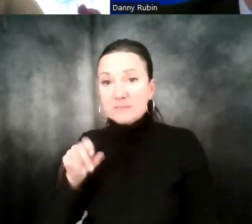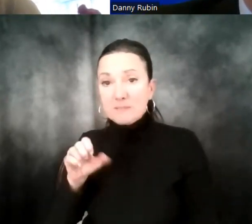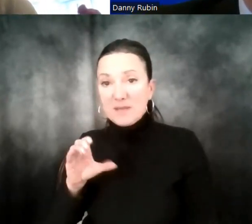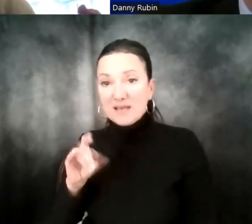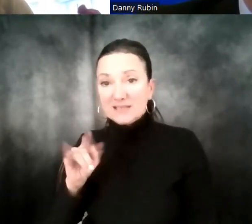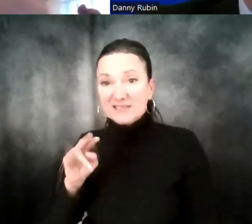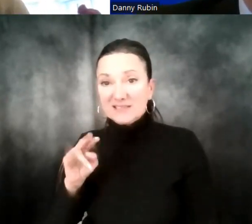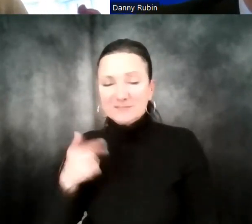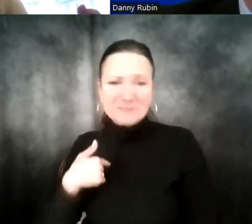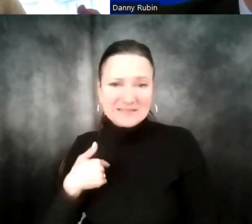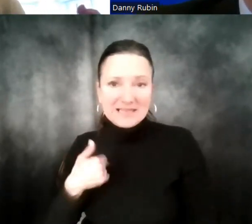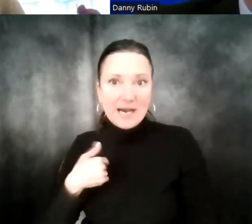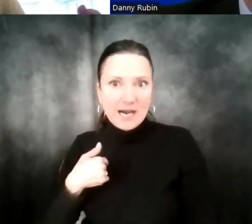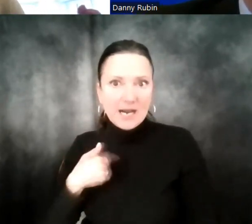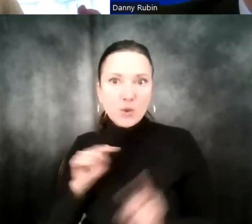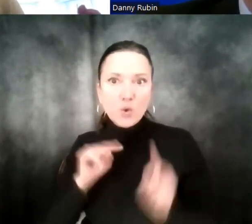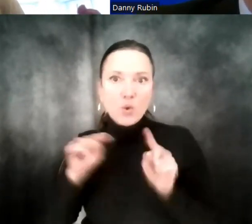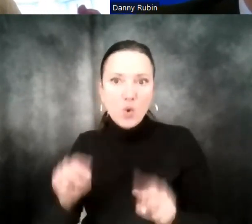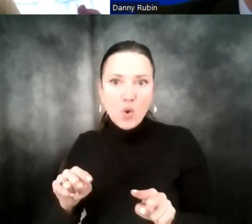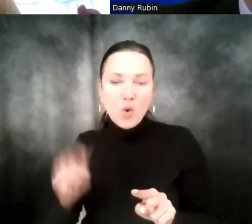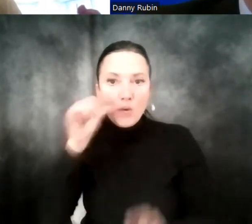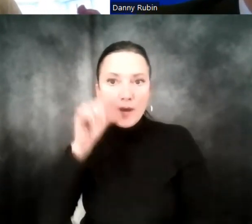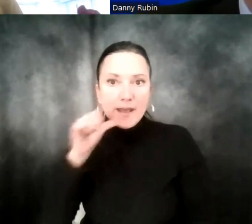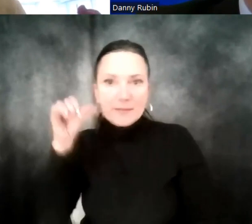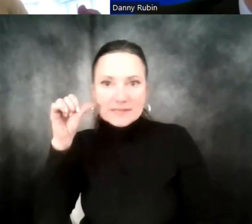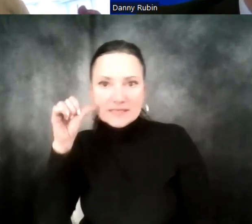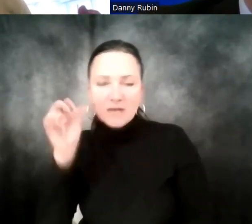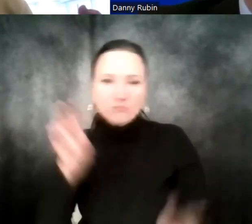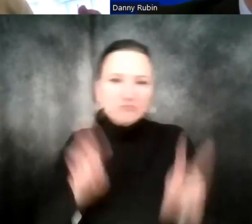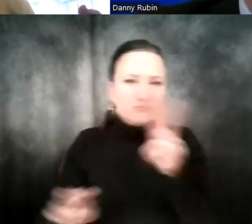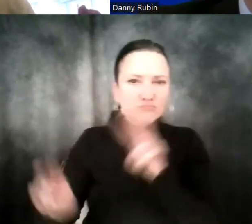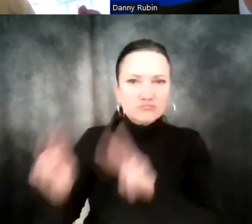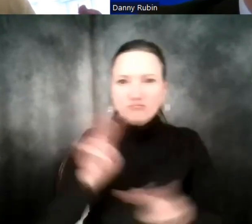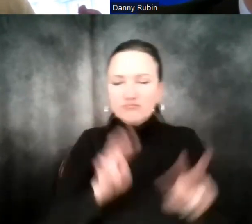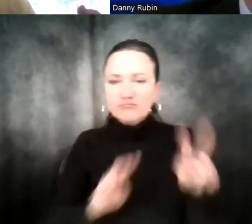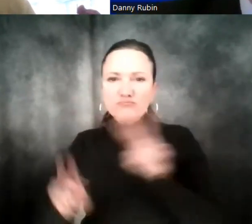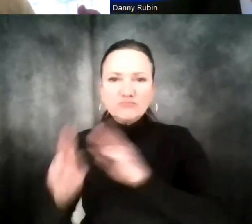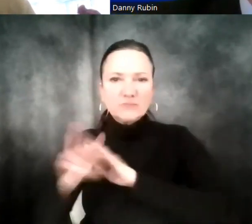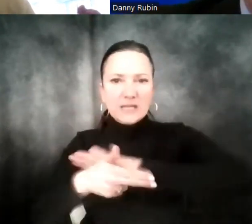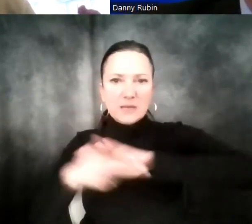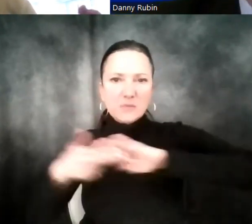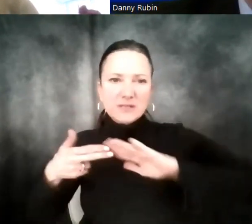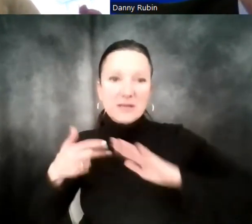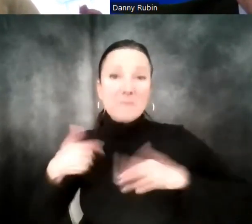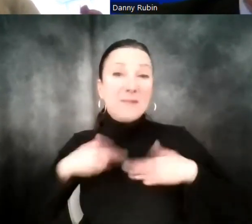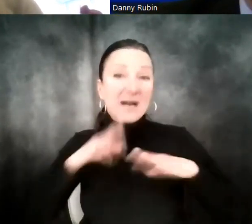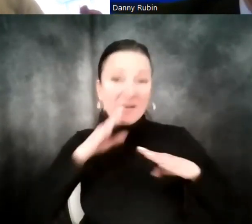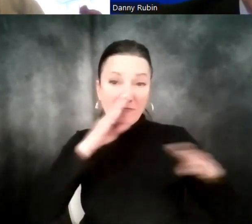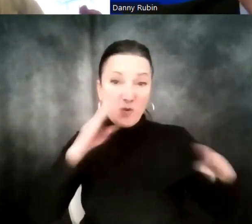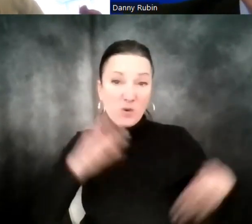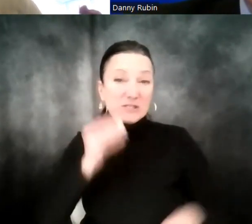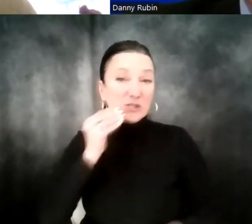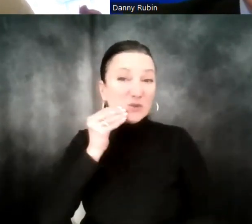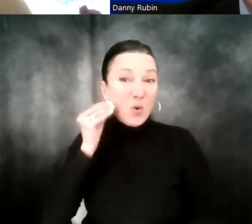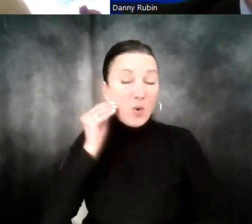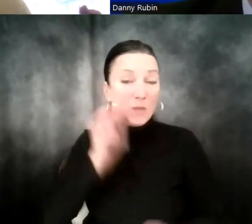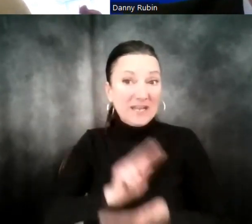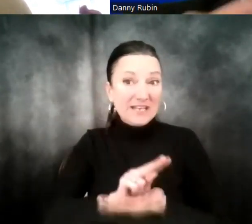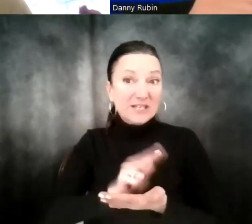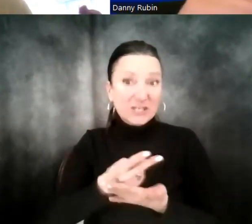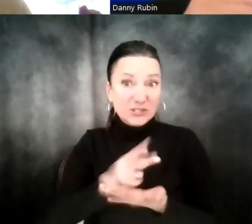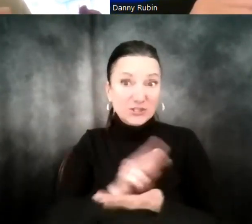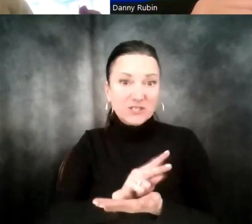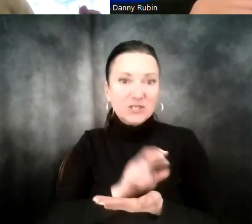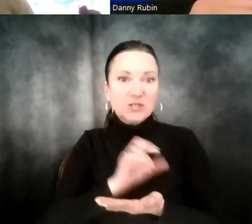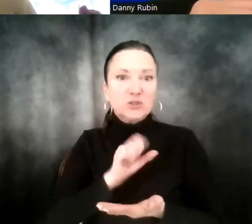is that I will personally go onto Amazon and look at different brands. Specifically, I work in the home and kitchen categories. So I'd have the leeway to